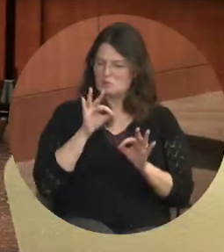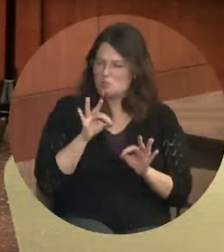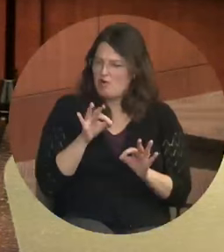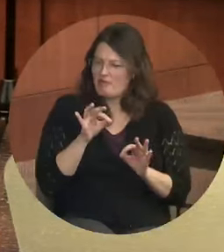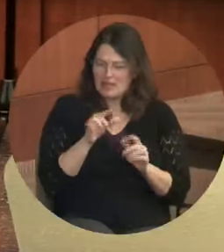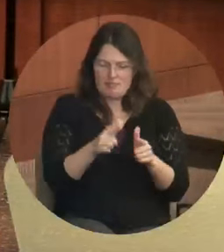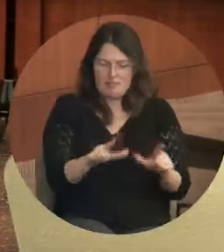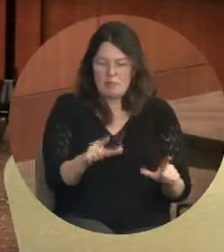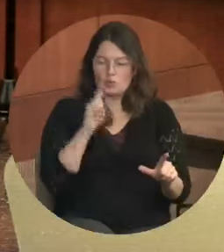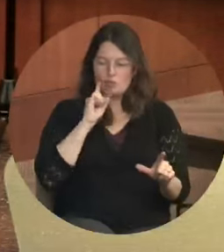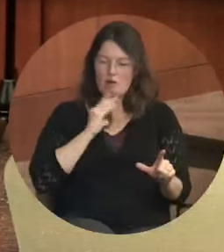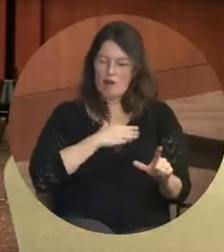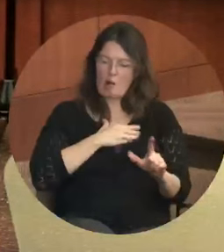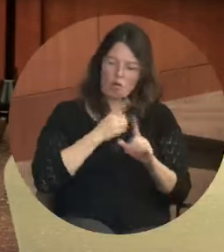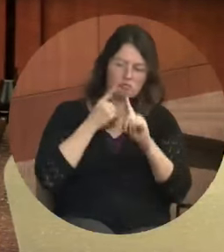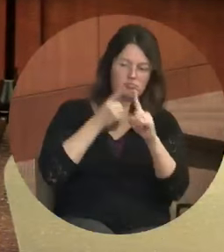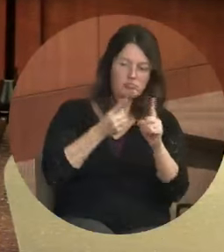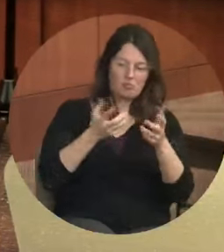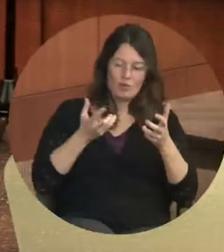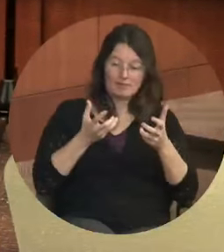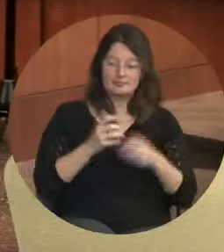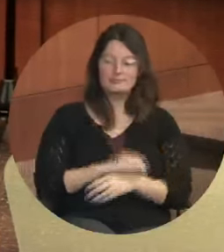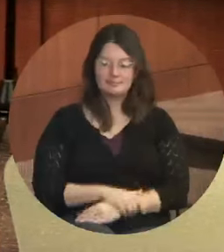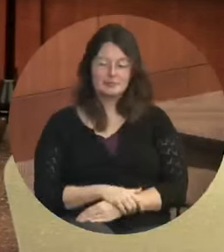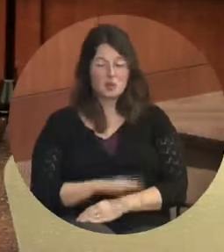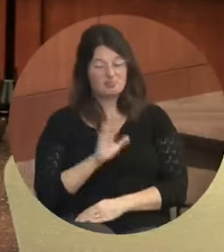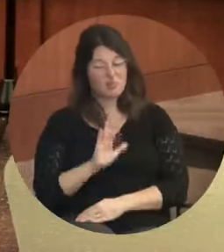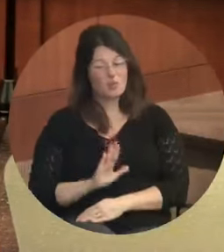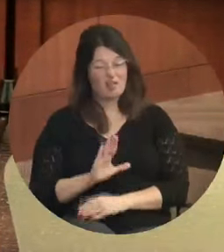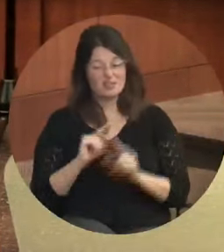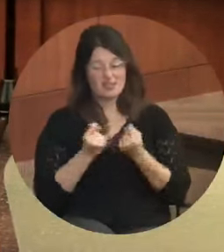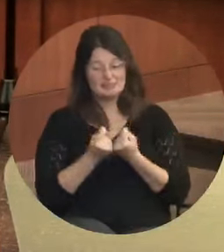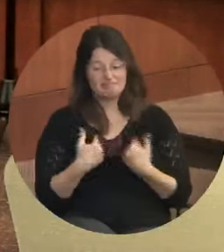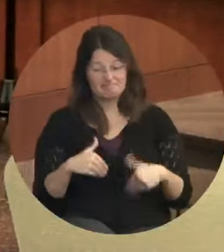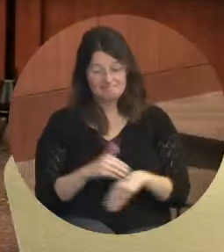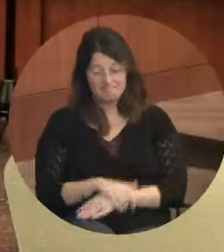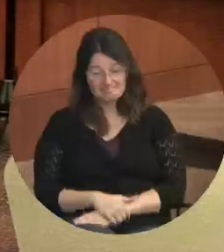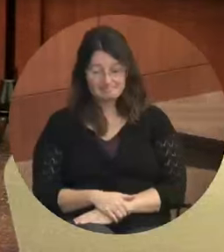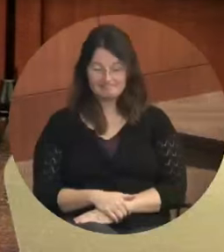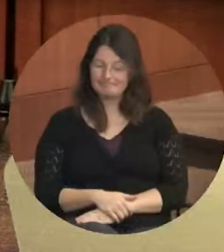So it's been a great team effort. Yes.